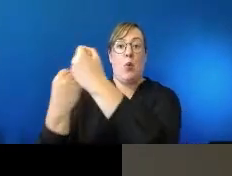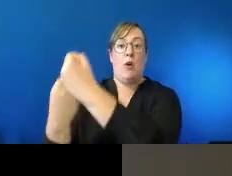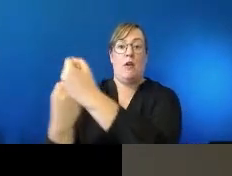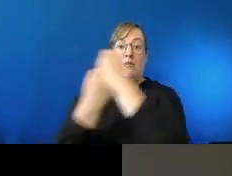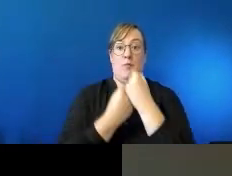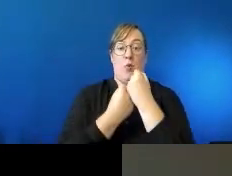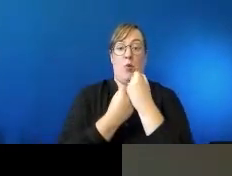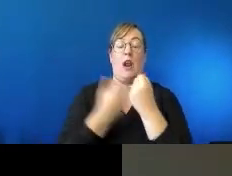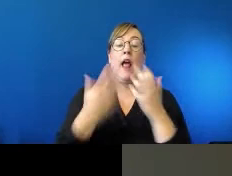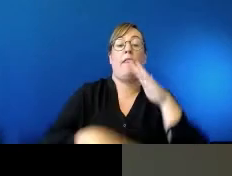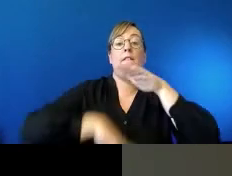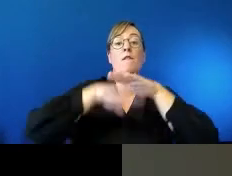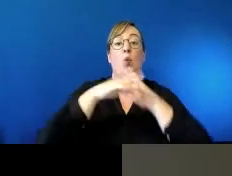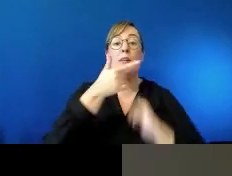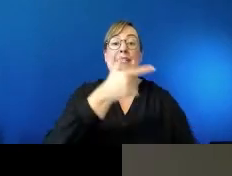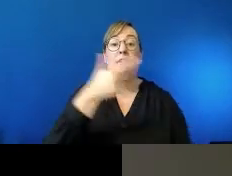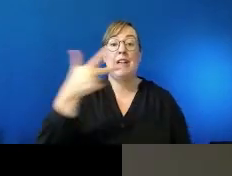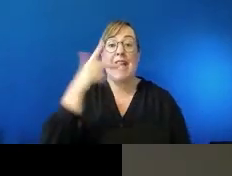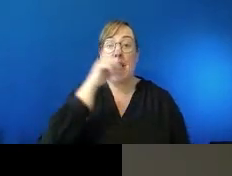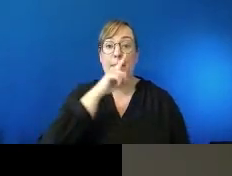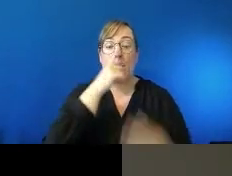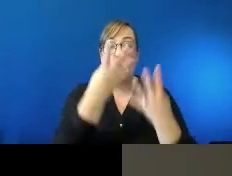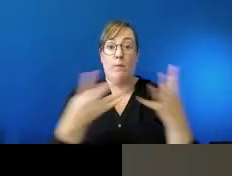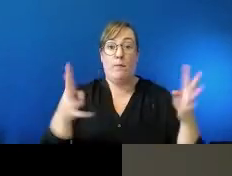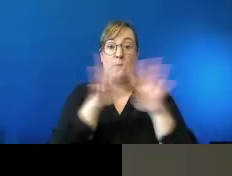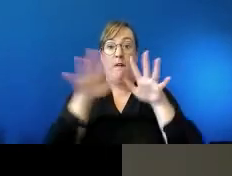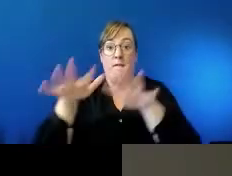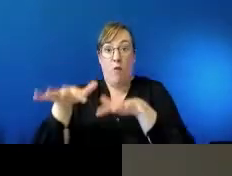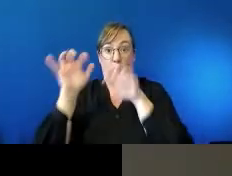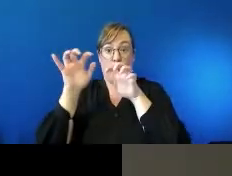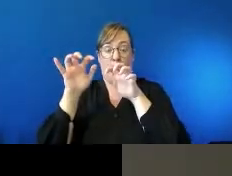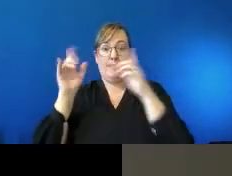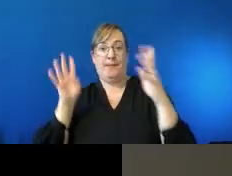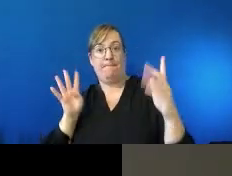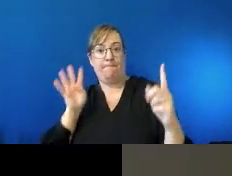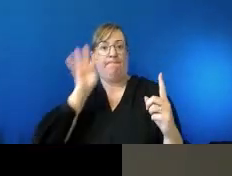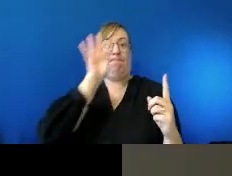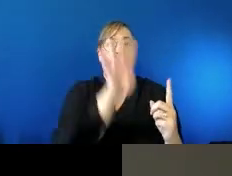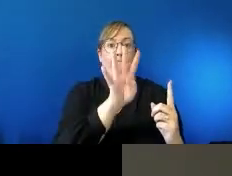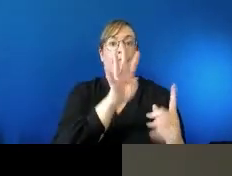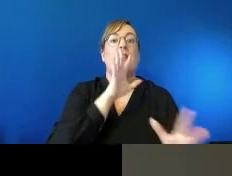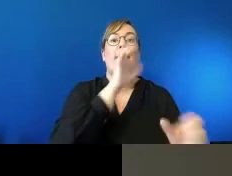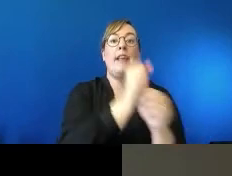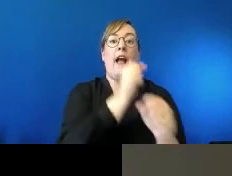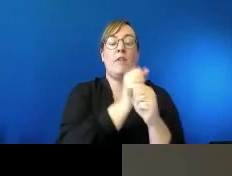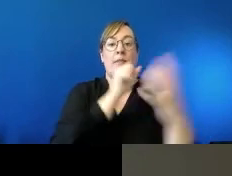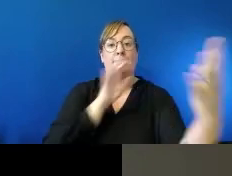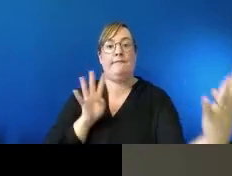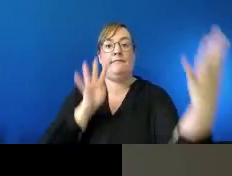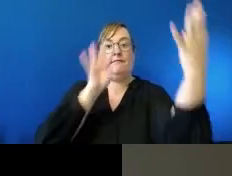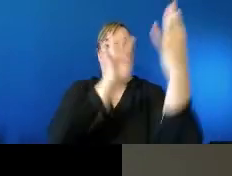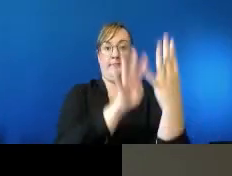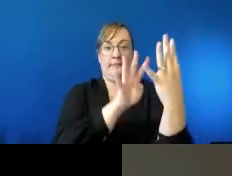forum meets with the government to inform the government of our decisions.